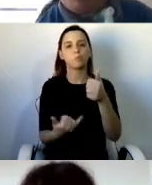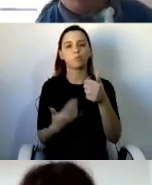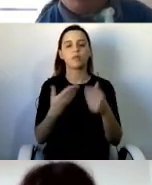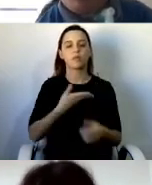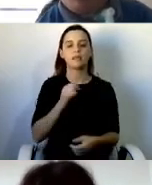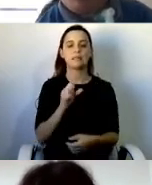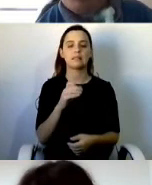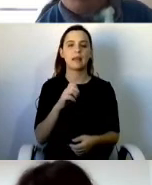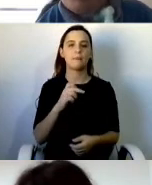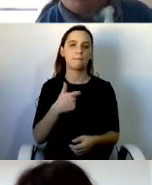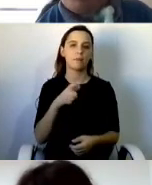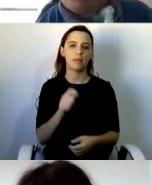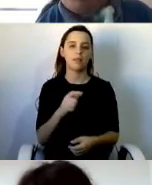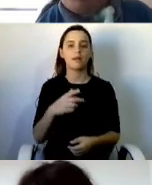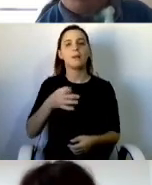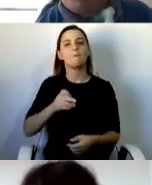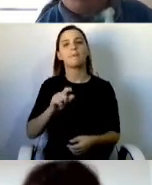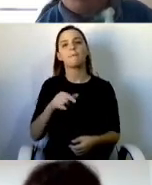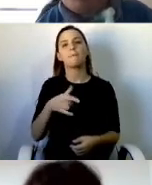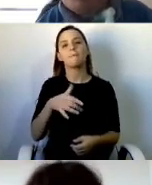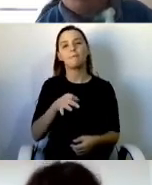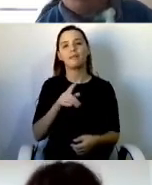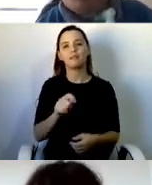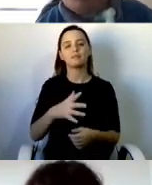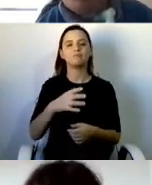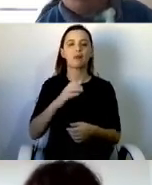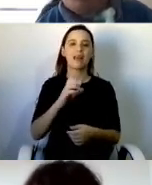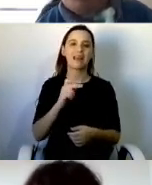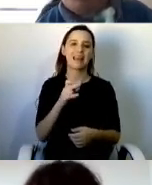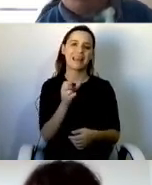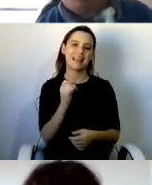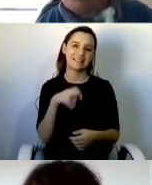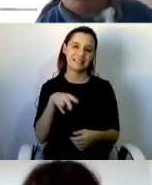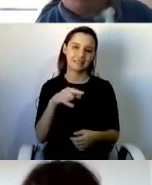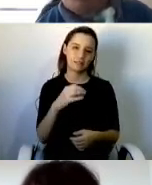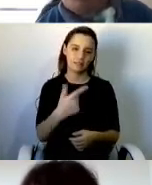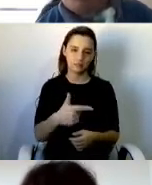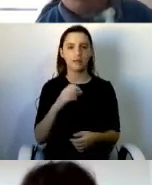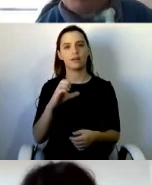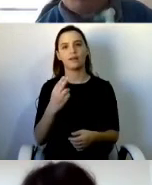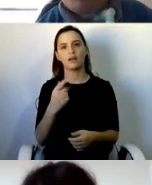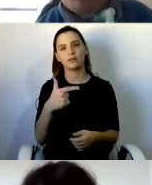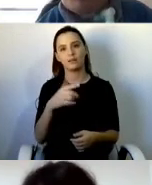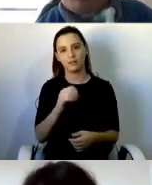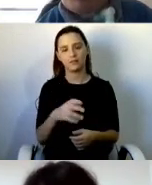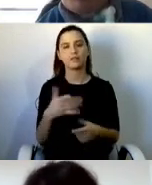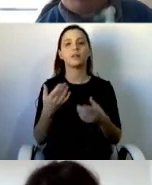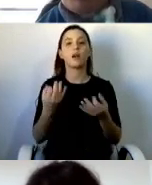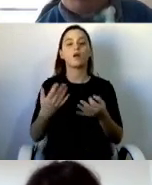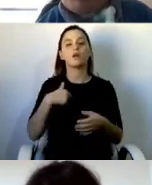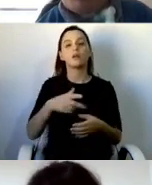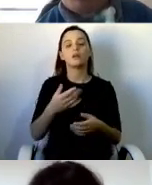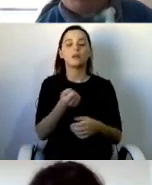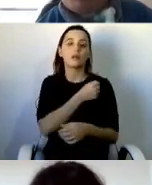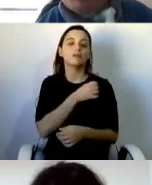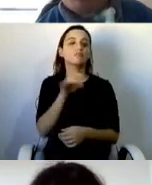DPAC for short, in the UK, but I now live in Portugal, in the beautiful, quiet River Teixeira